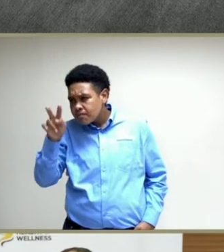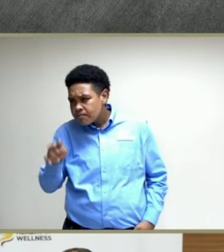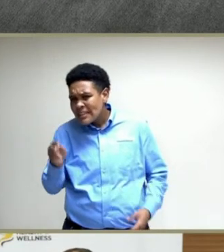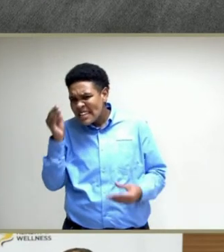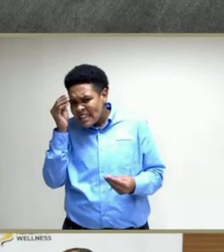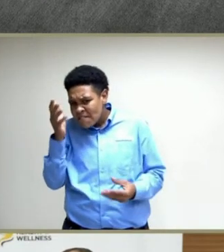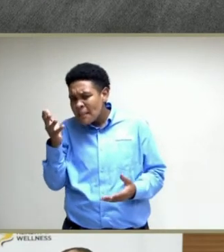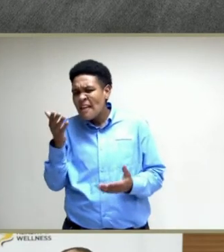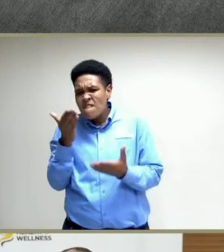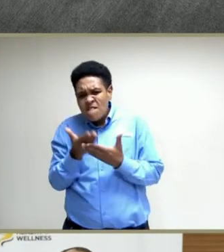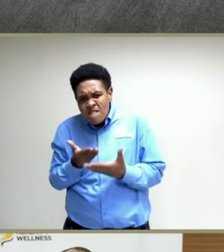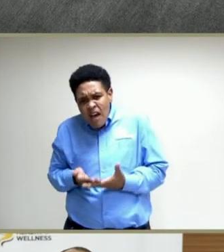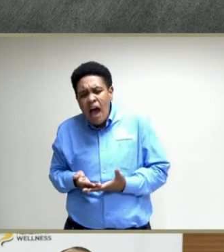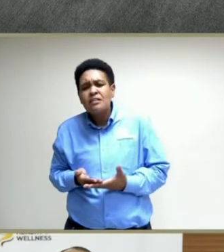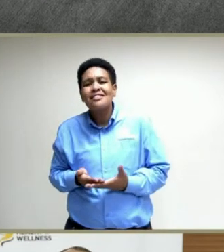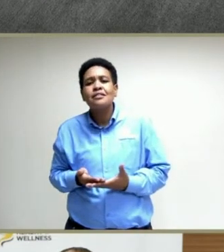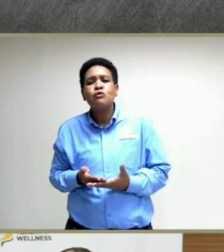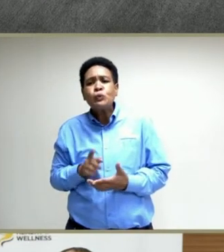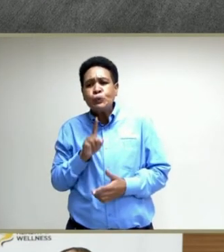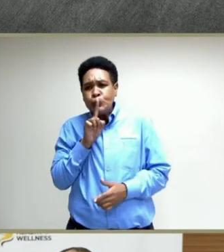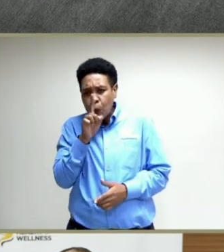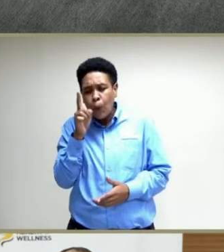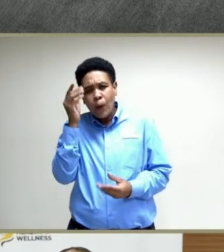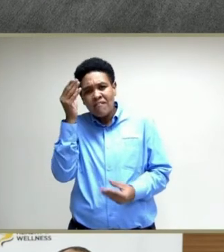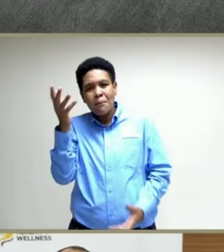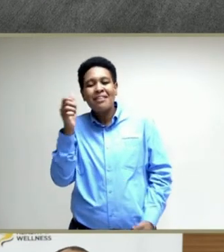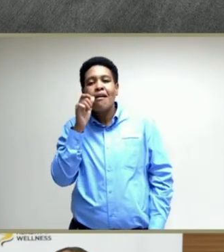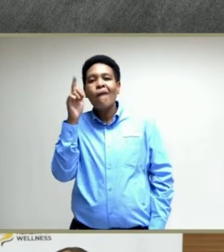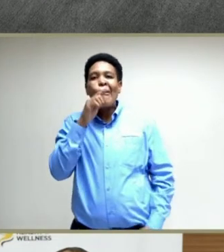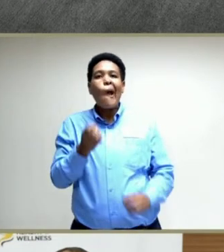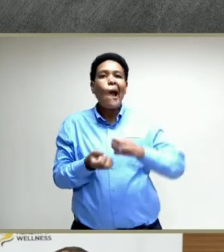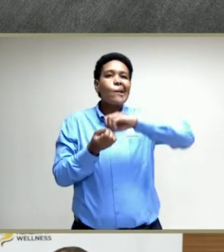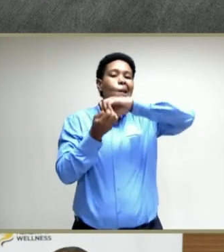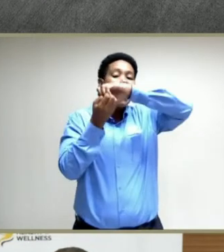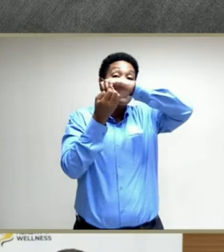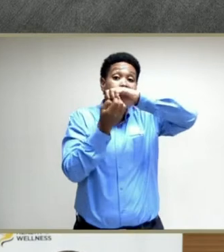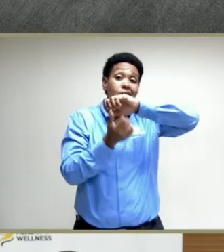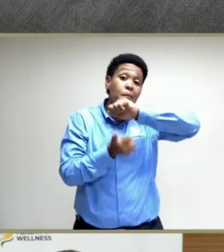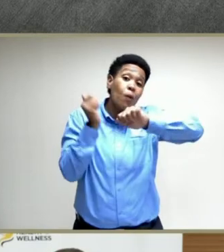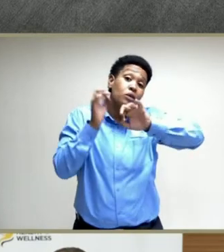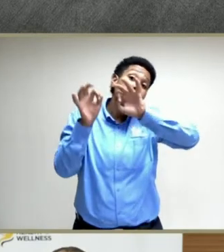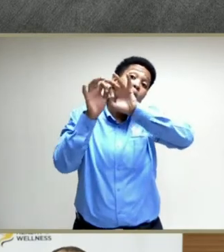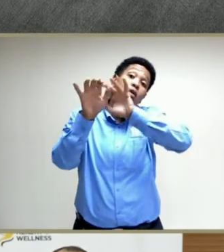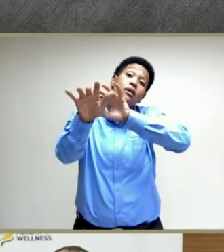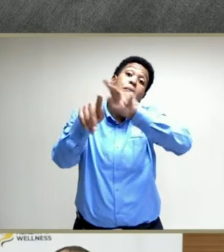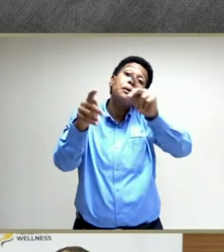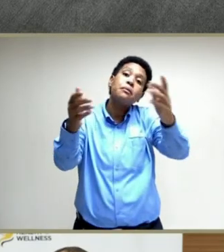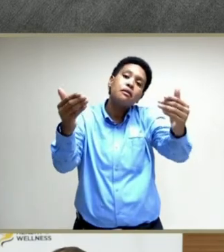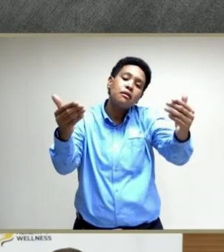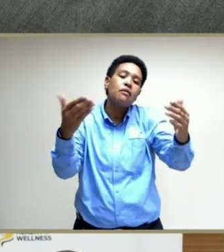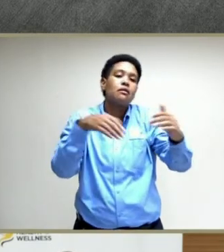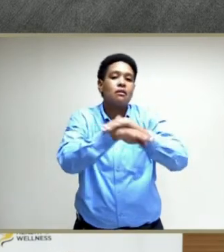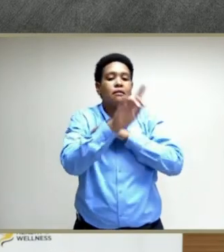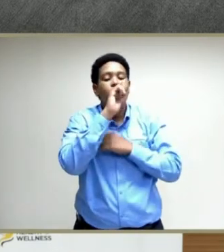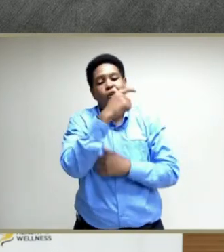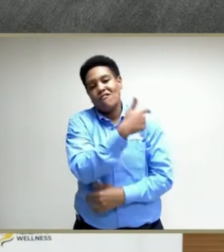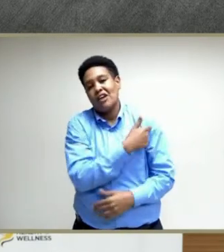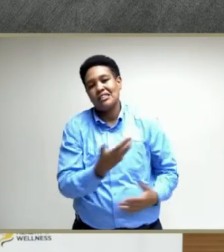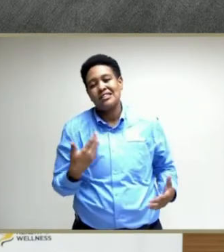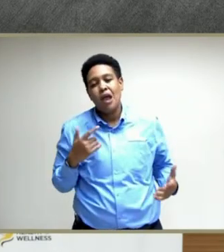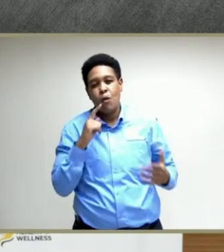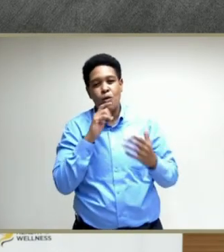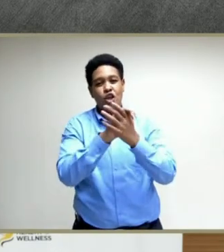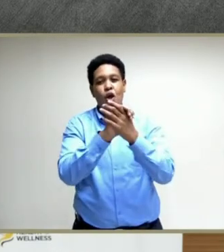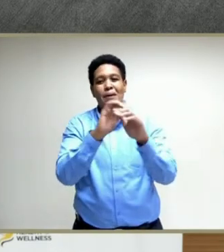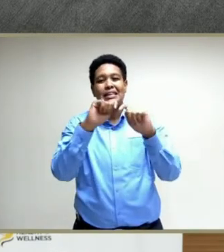and figures, and most importantly, to mobilize the population. I want to commend the team who have put the